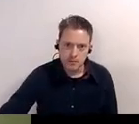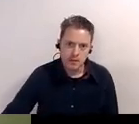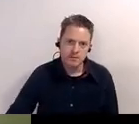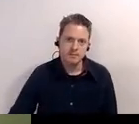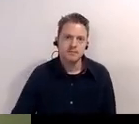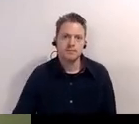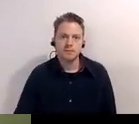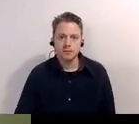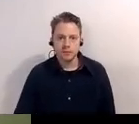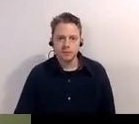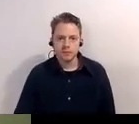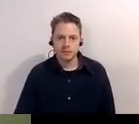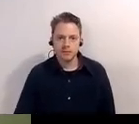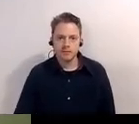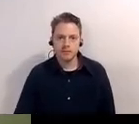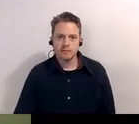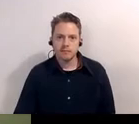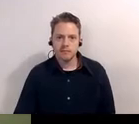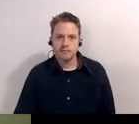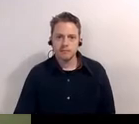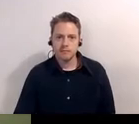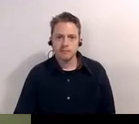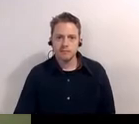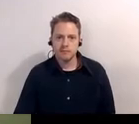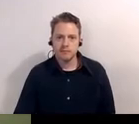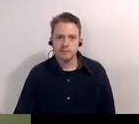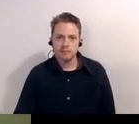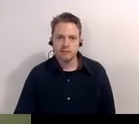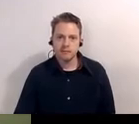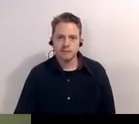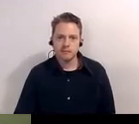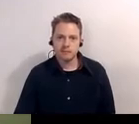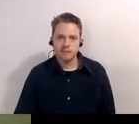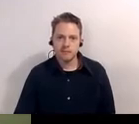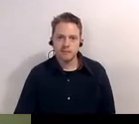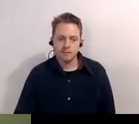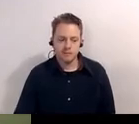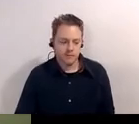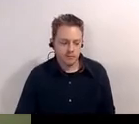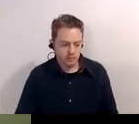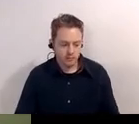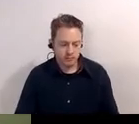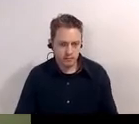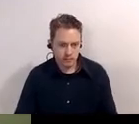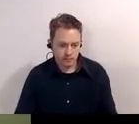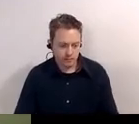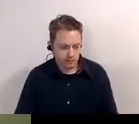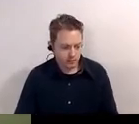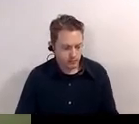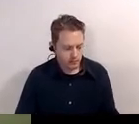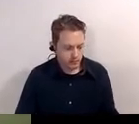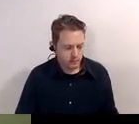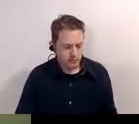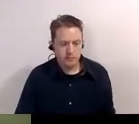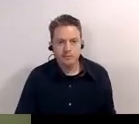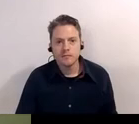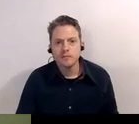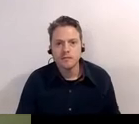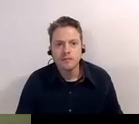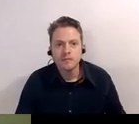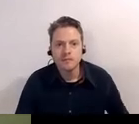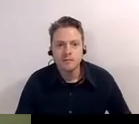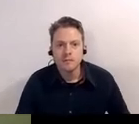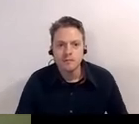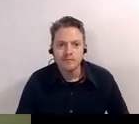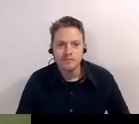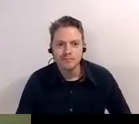all have our flaws he um you know he went to unc but he married a dookie but that's okay we can